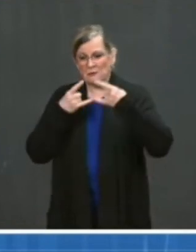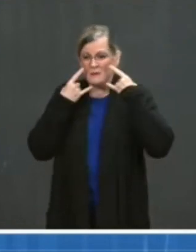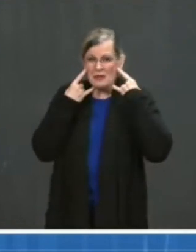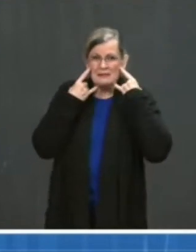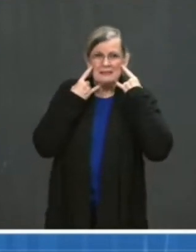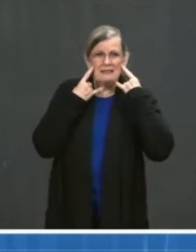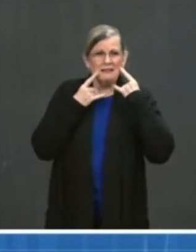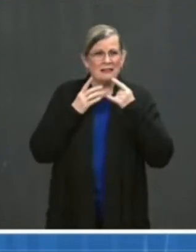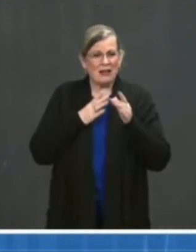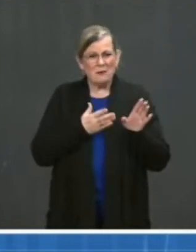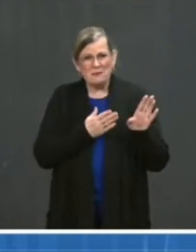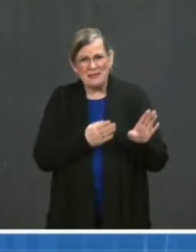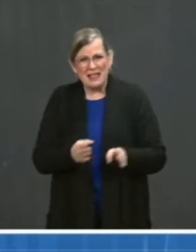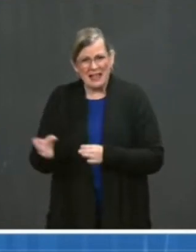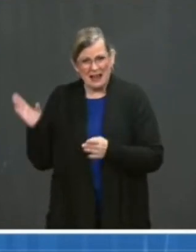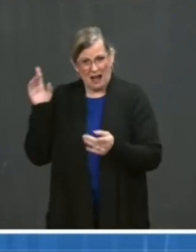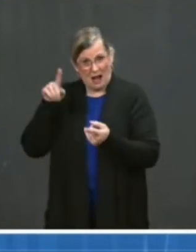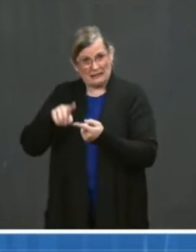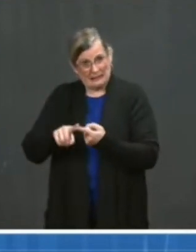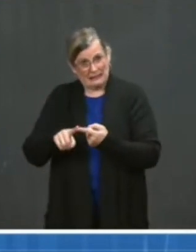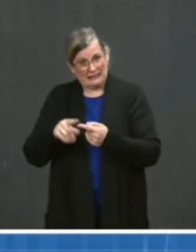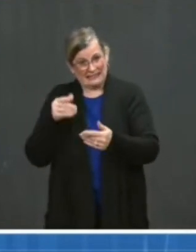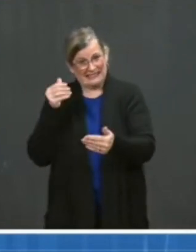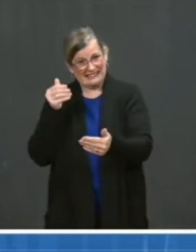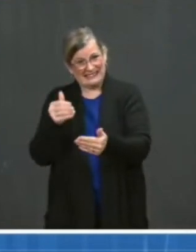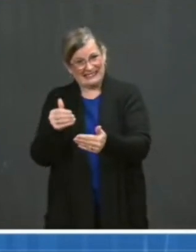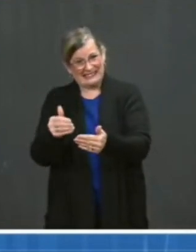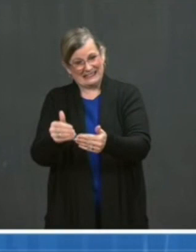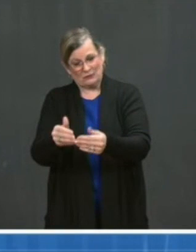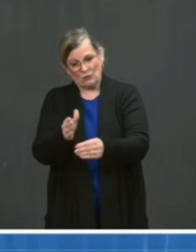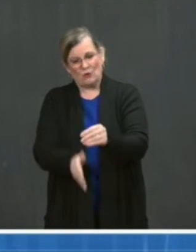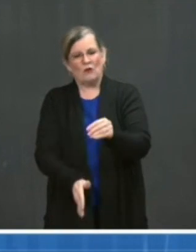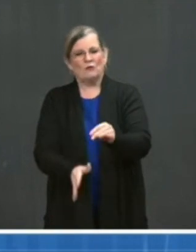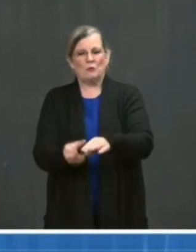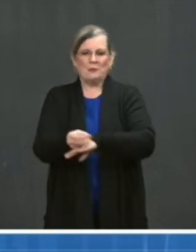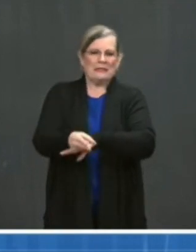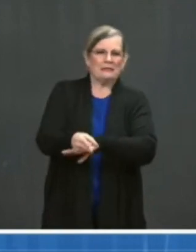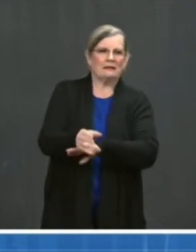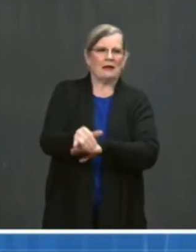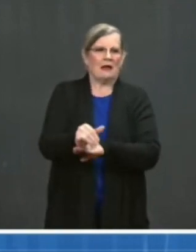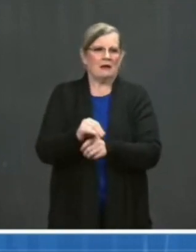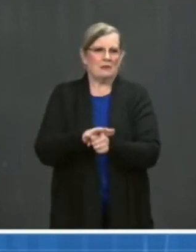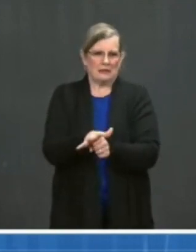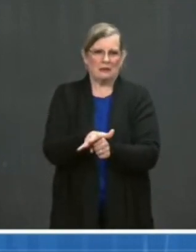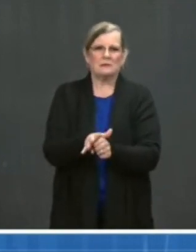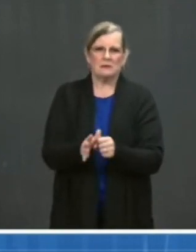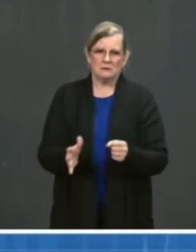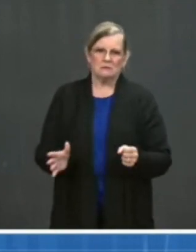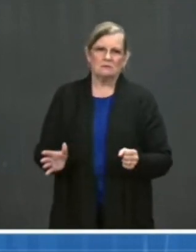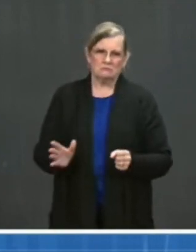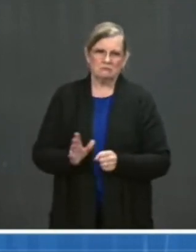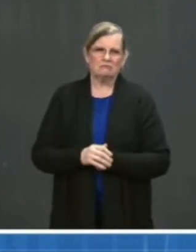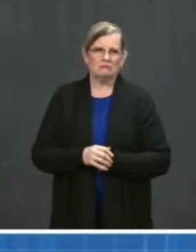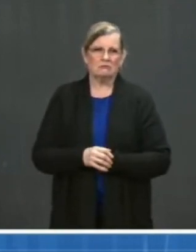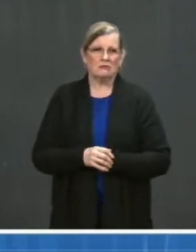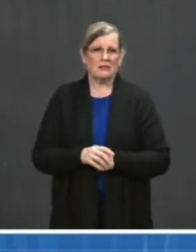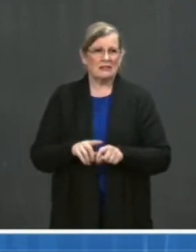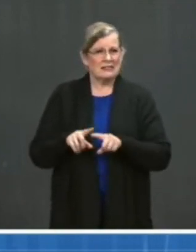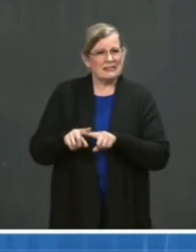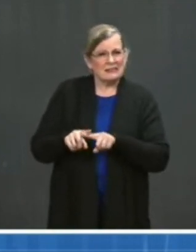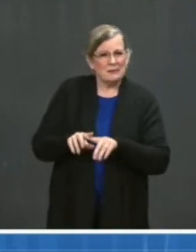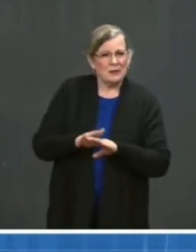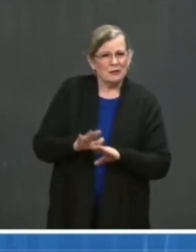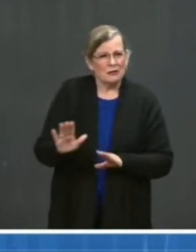to our everyday activities. To help the public understand what actions to take depending on their vaccination status, we have placed